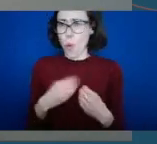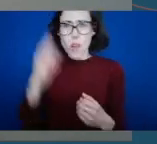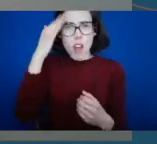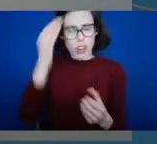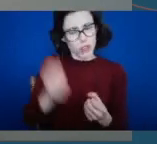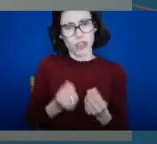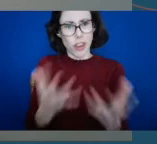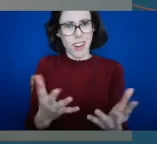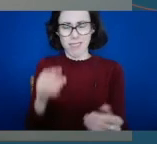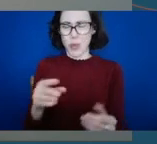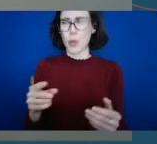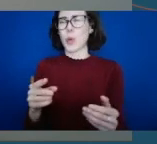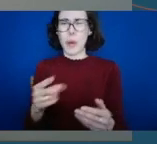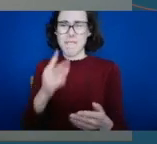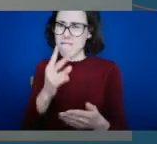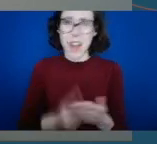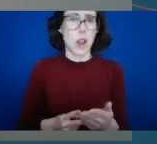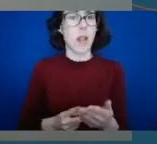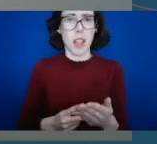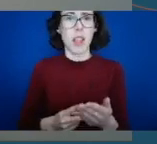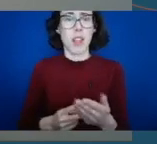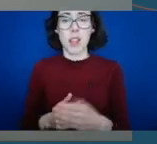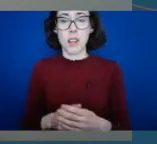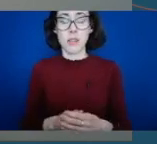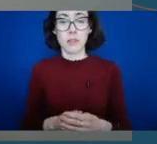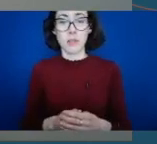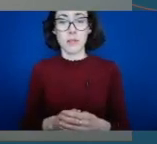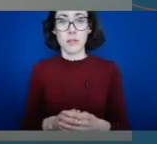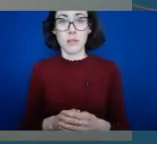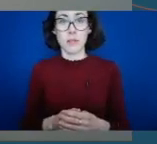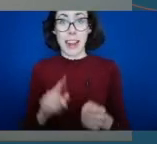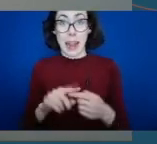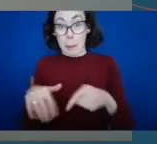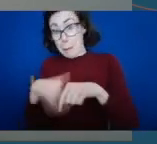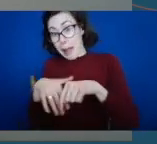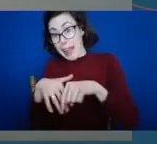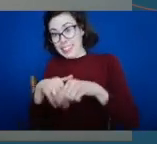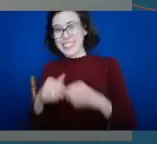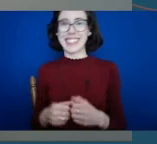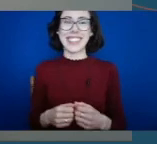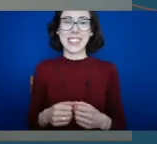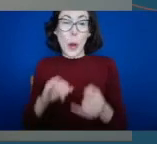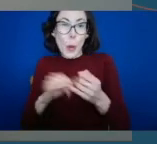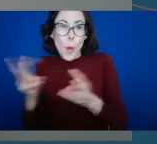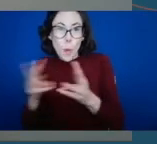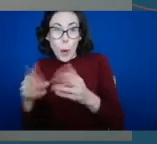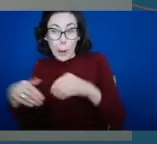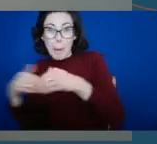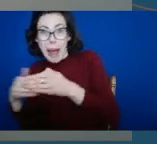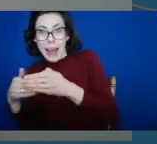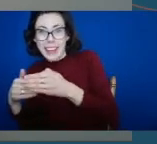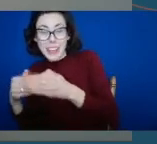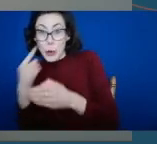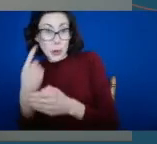value to the discussions that we've had. Behind the scenes, and in particular today, behind the screens, is a bunch of people who are at the